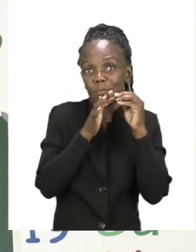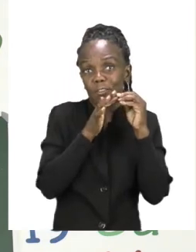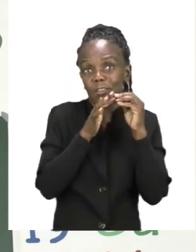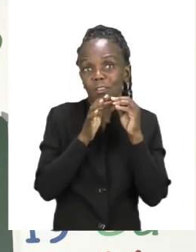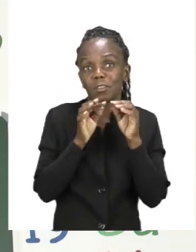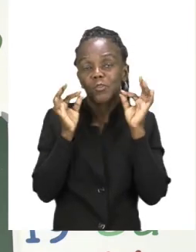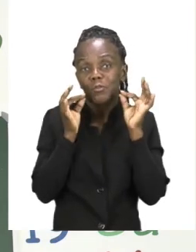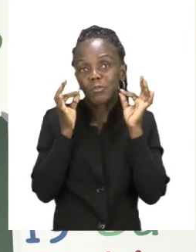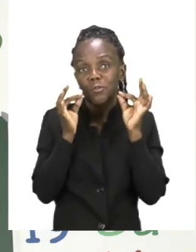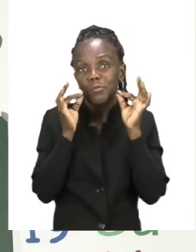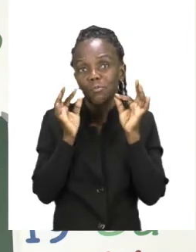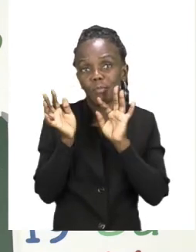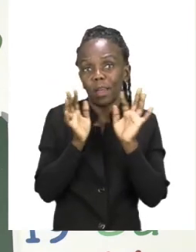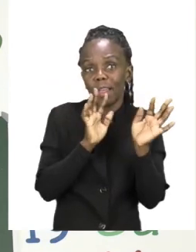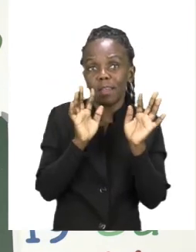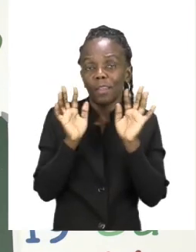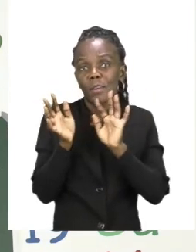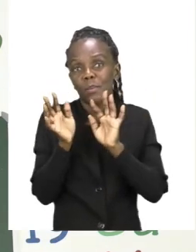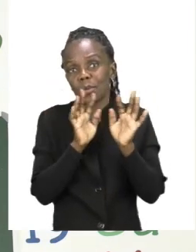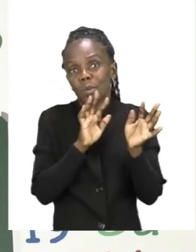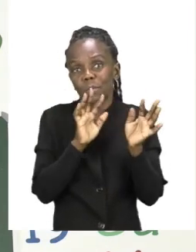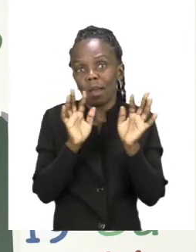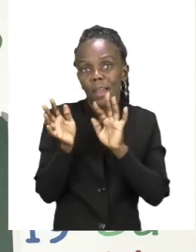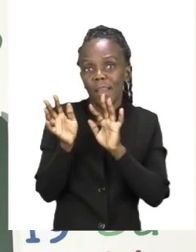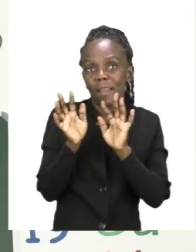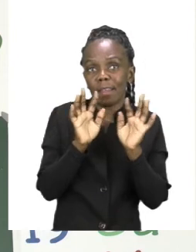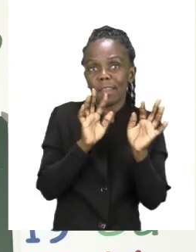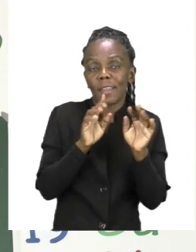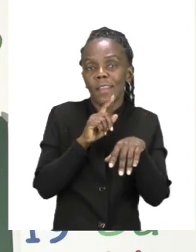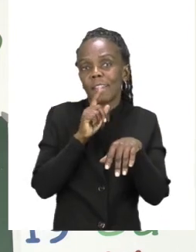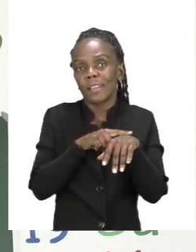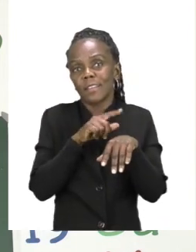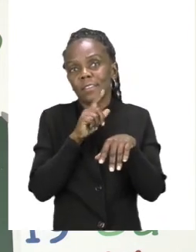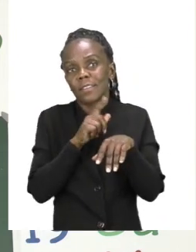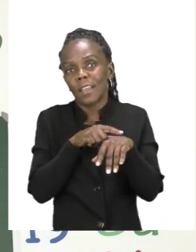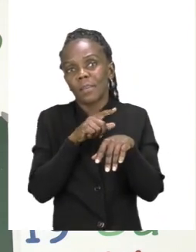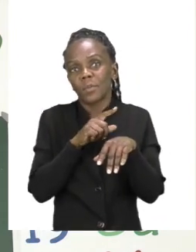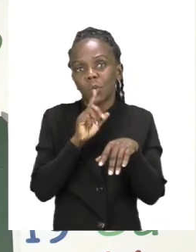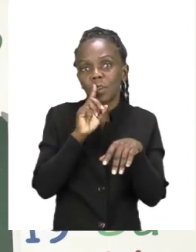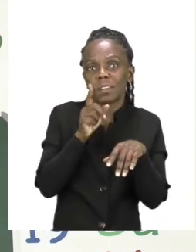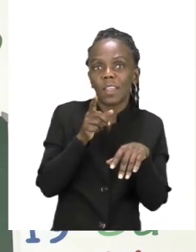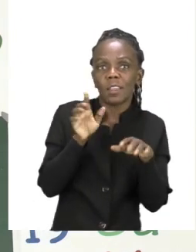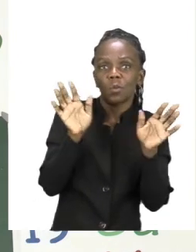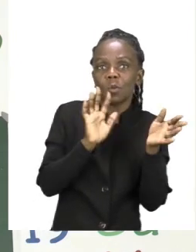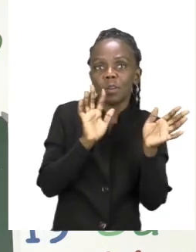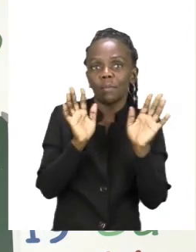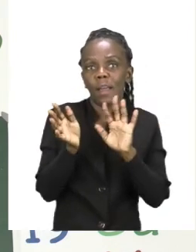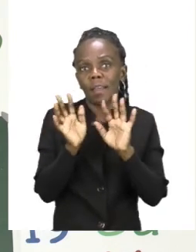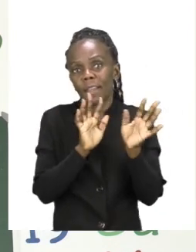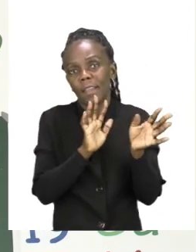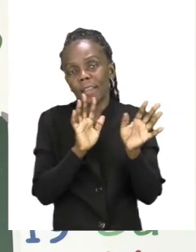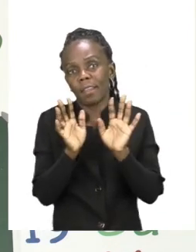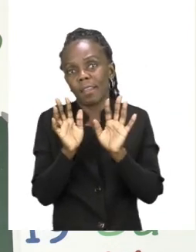Goodbye, goodbye. It's time to say goodbye.